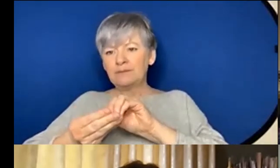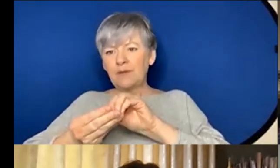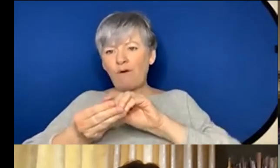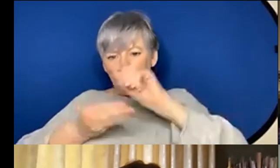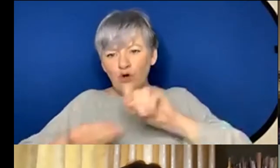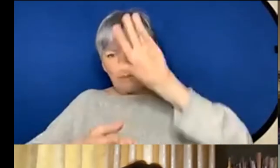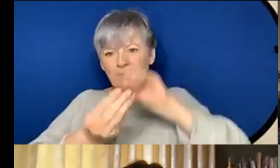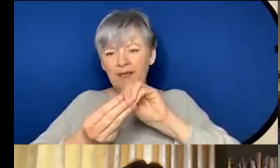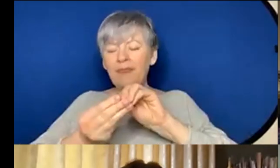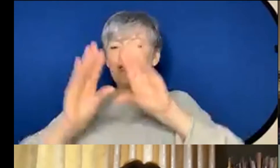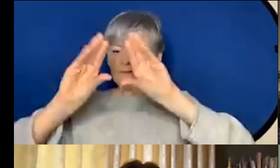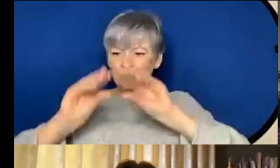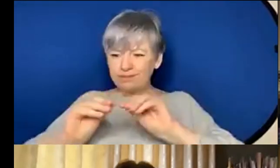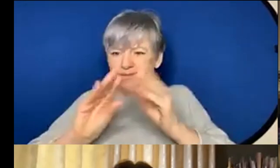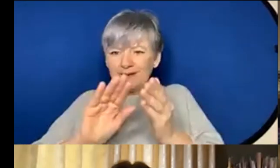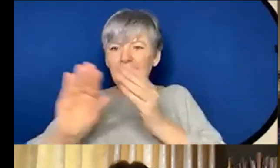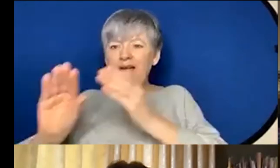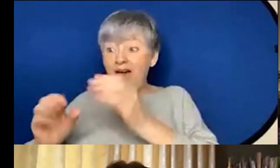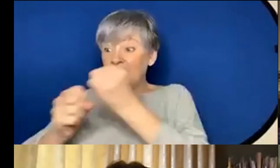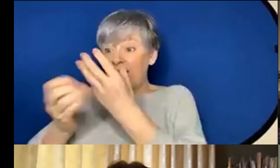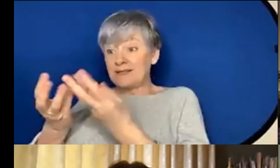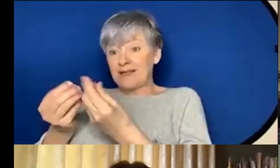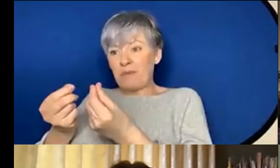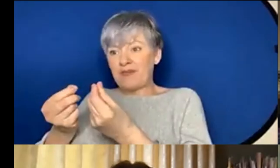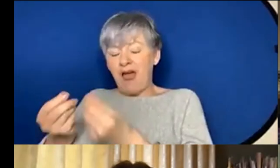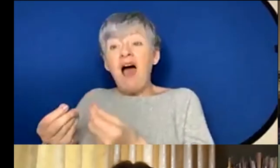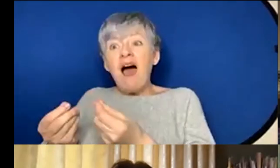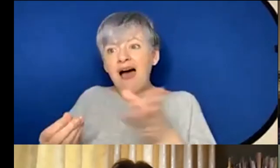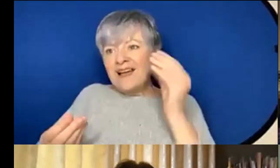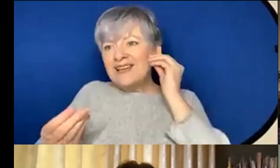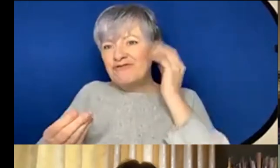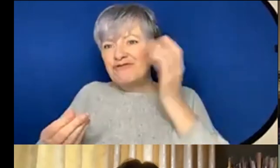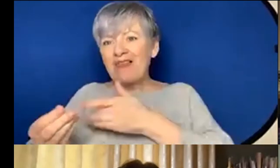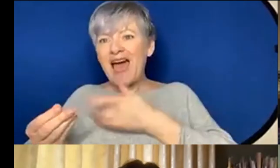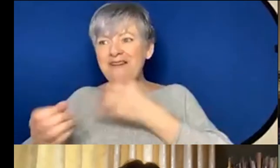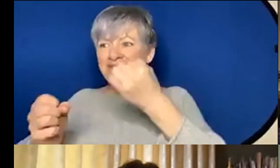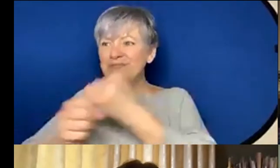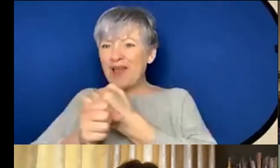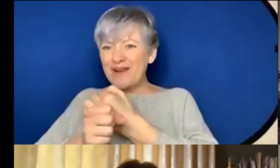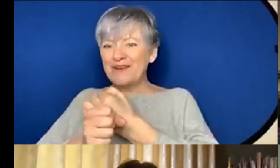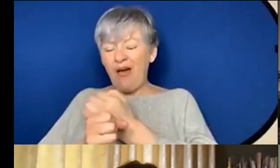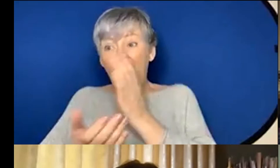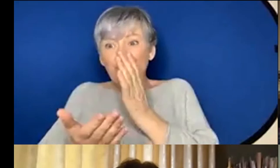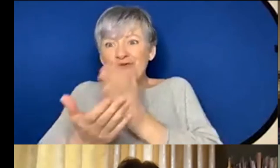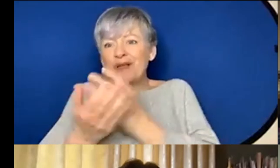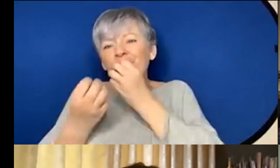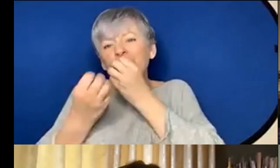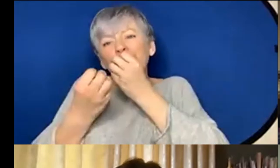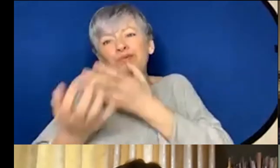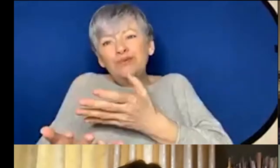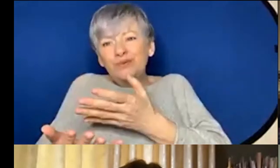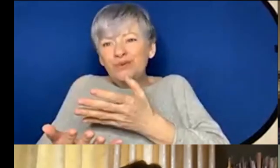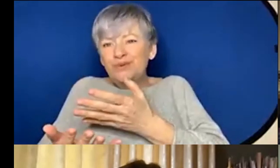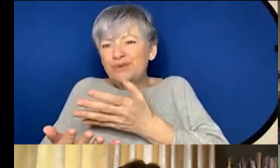closure that sense of oh I have done something and now I'm hearing it live and it's done and yeah that's a really wonderful thing